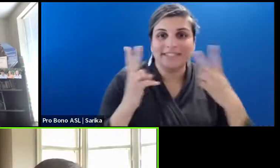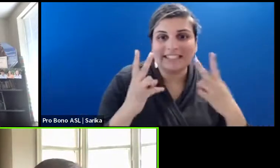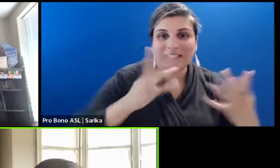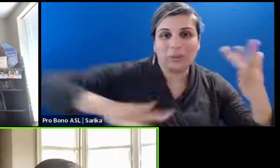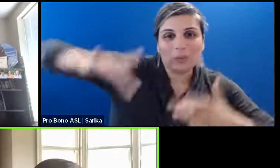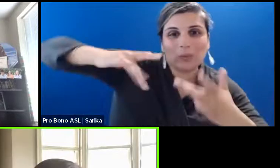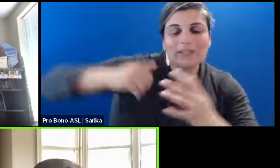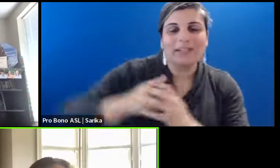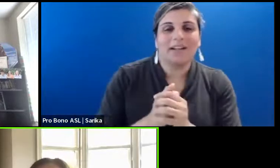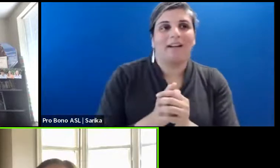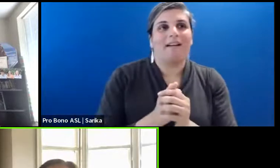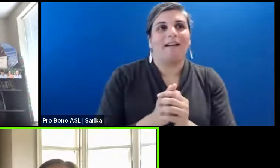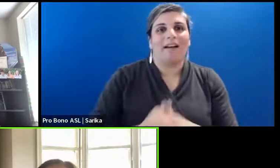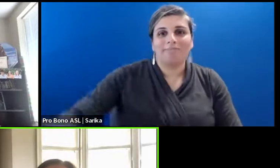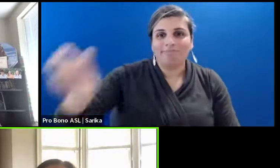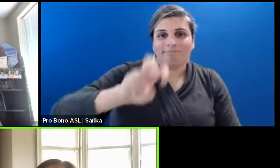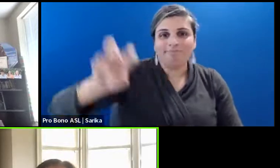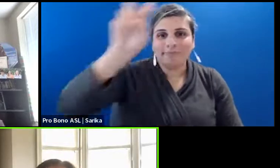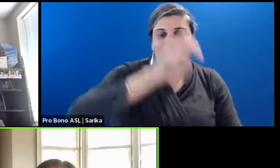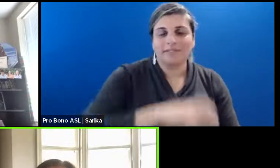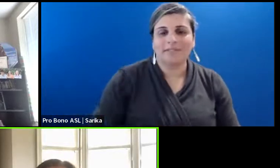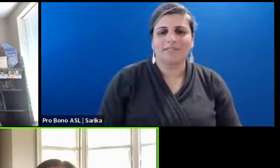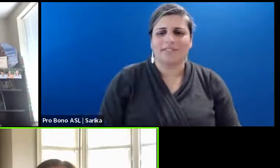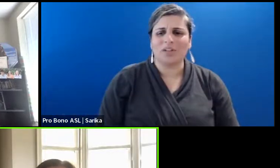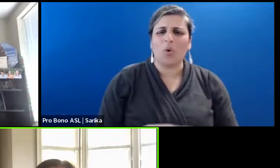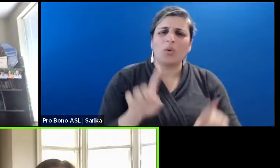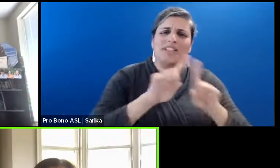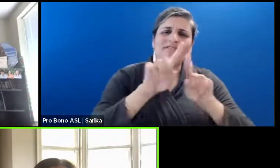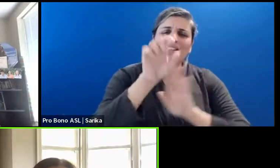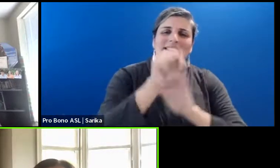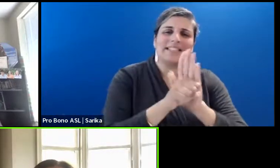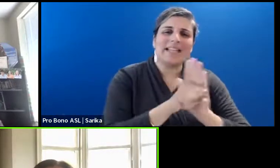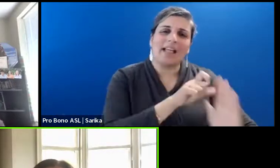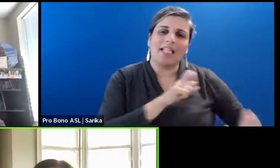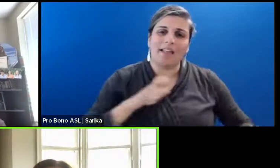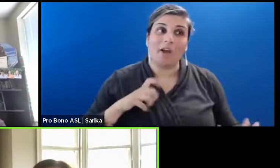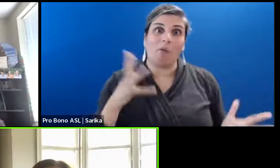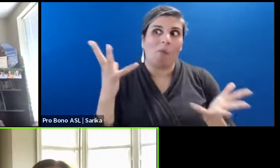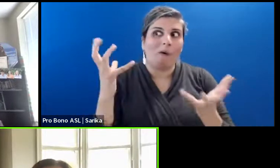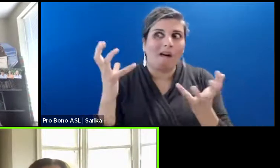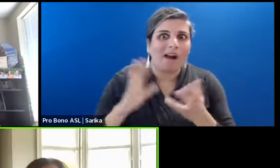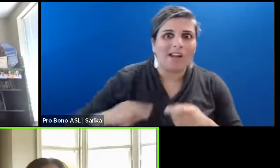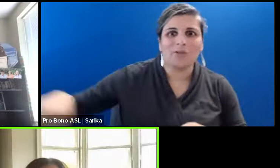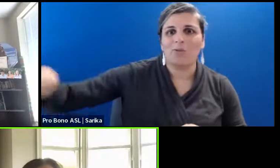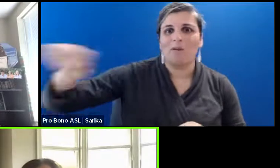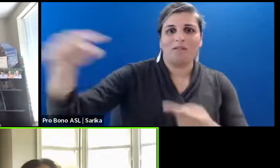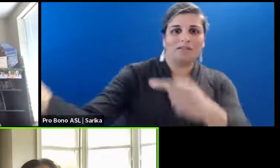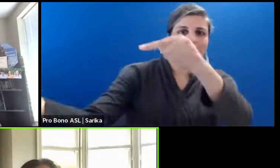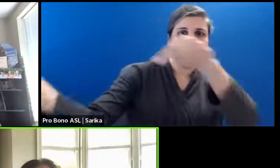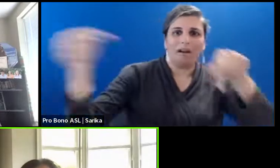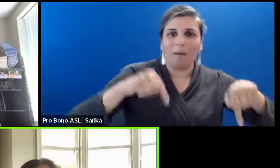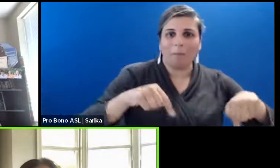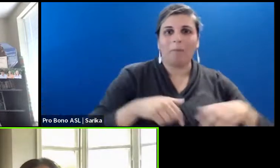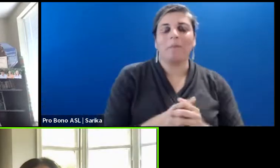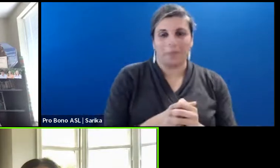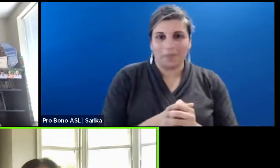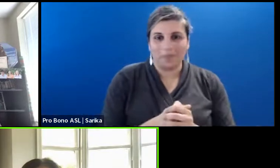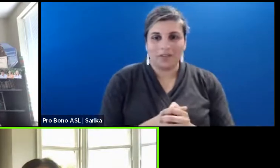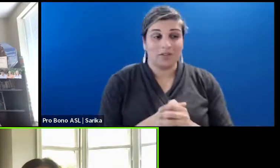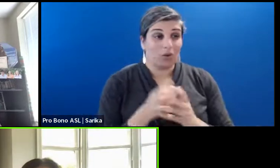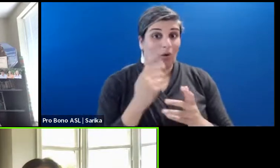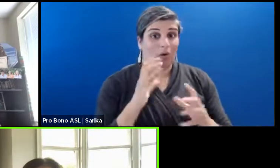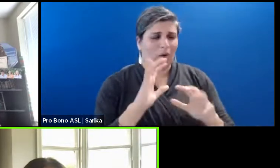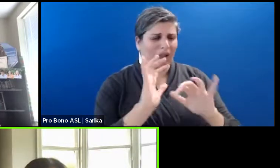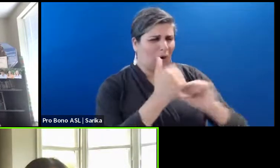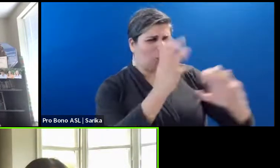And so all these different state legislatures really want your business. So in order to attract the